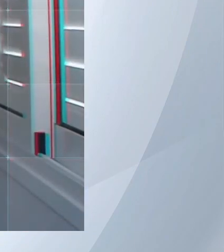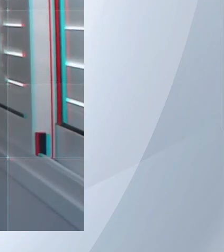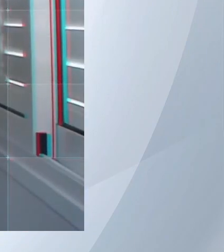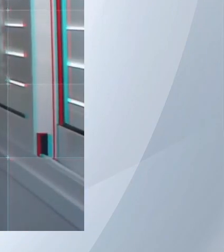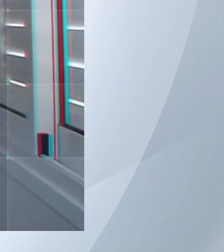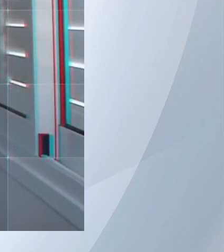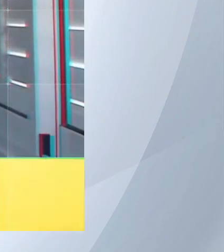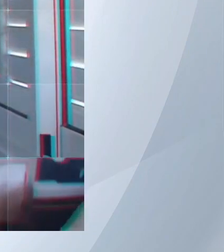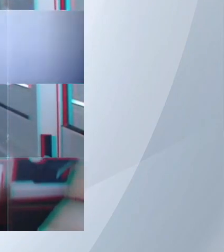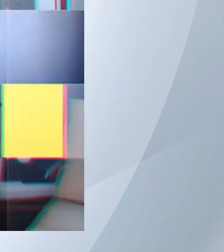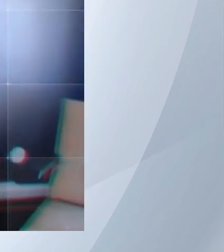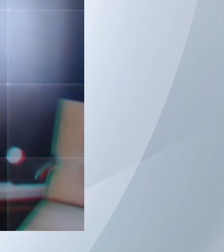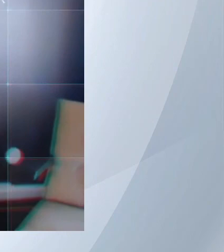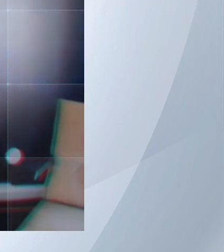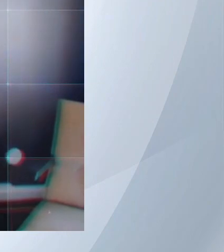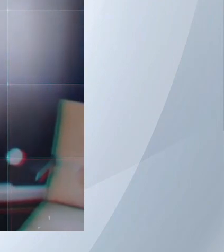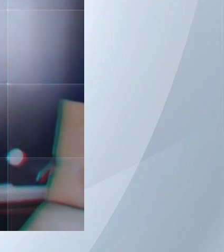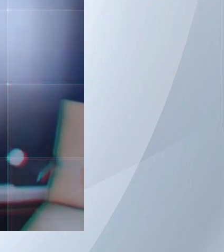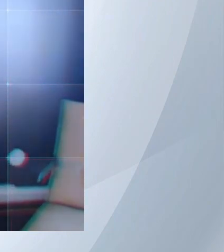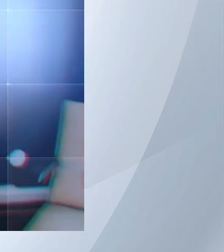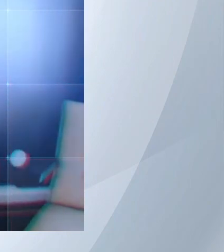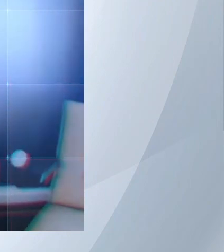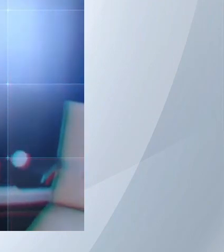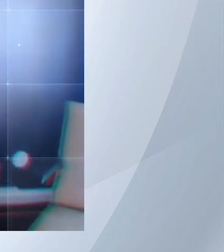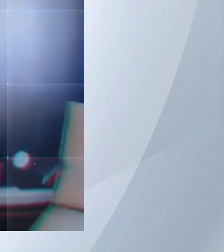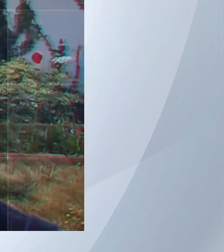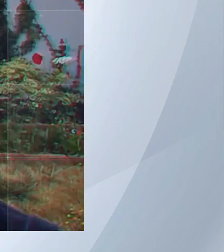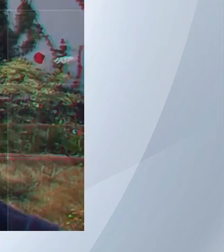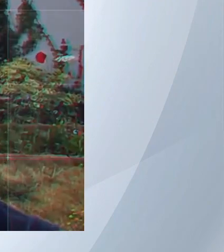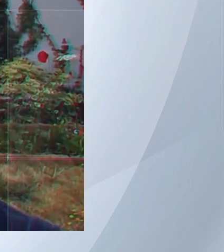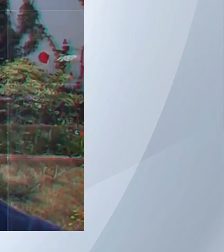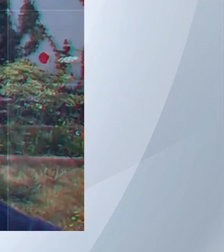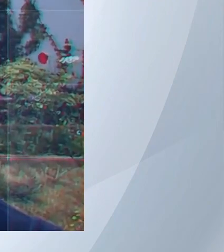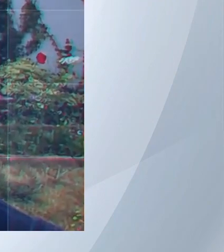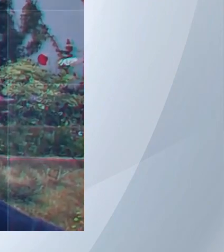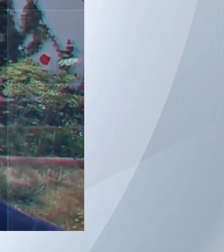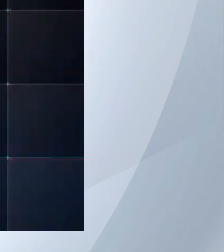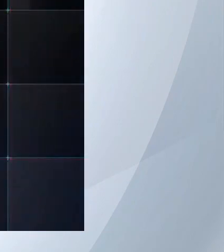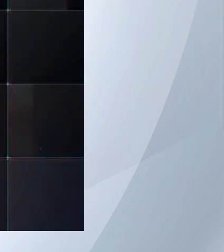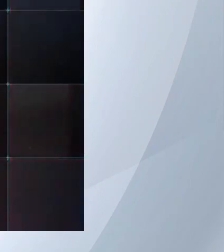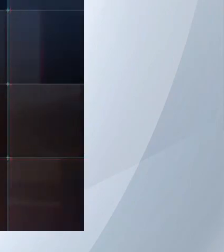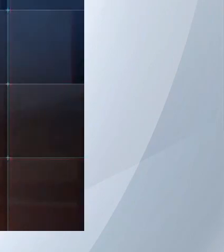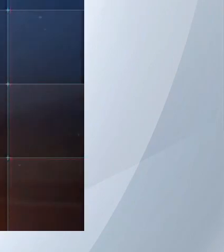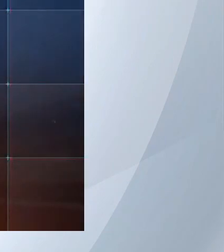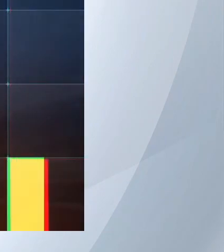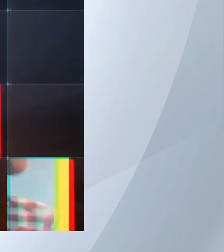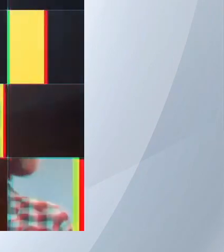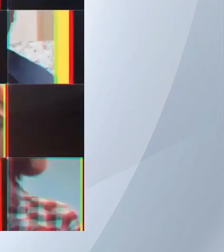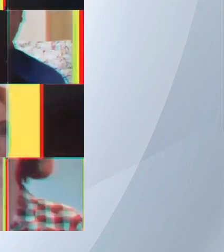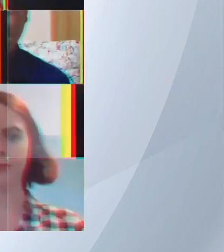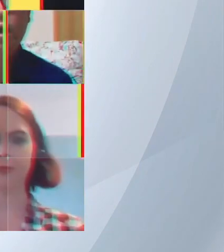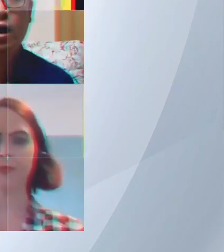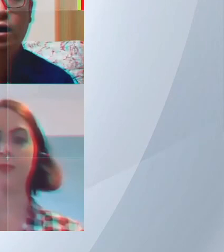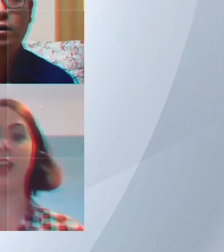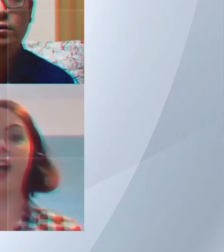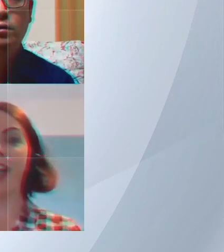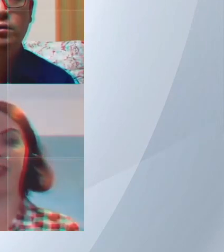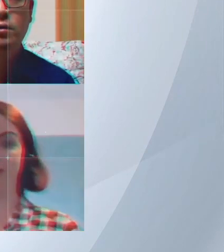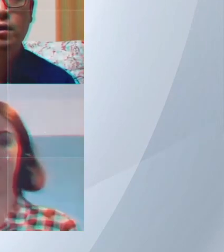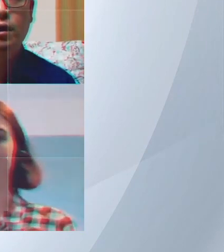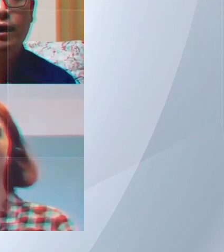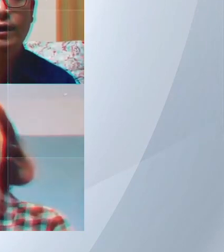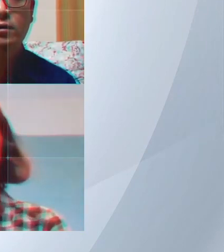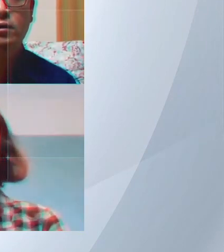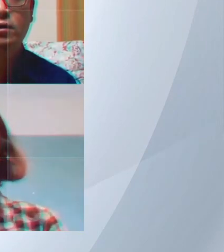I'm Sebastian Pérez, from China. Nice to Hello. Hi. I'm Gilbert Coupet, from Gold Coast Australia.